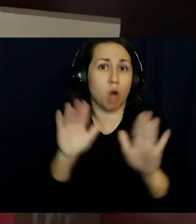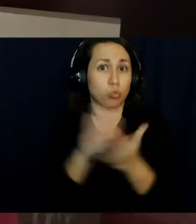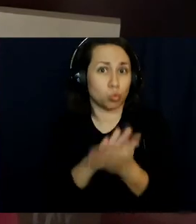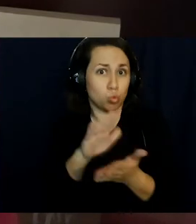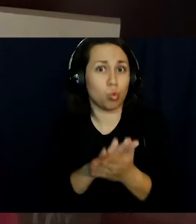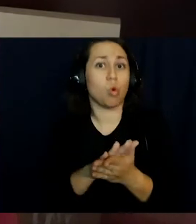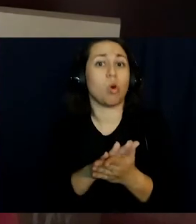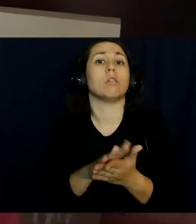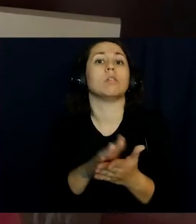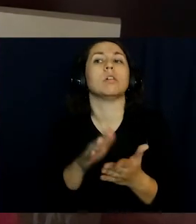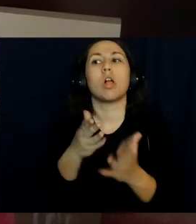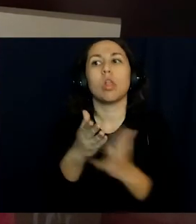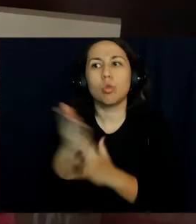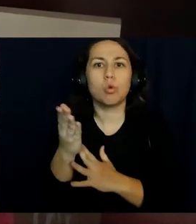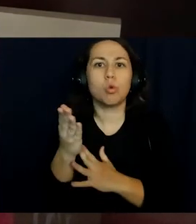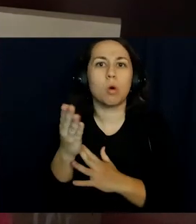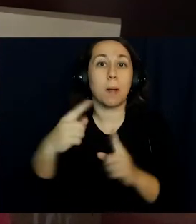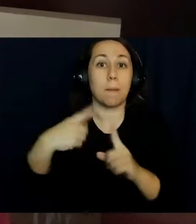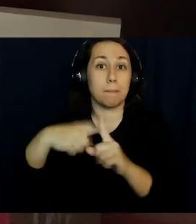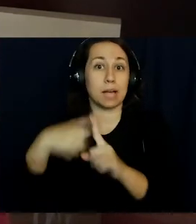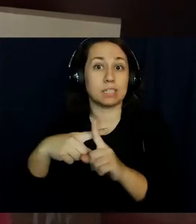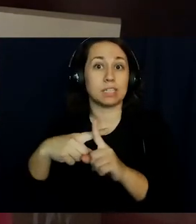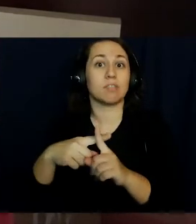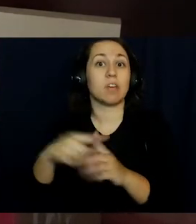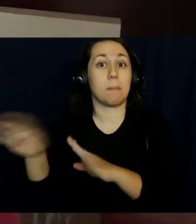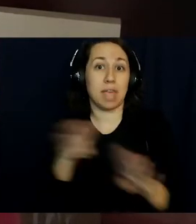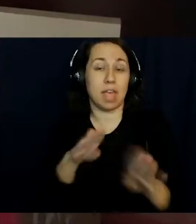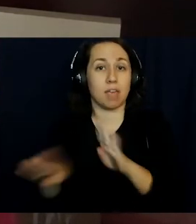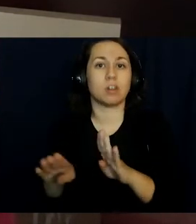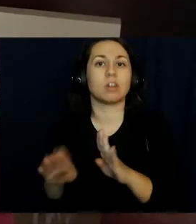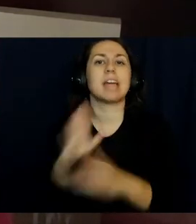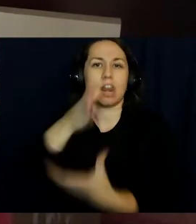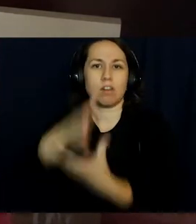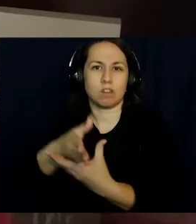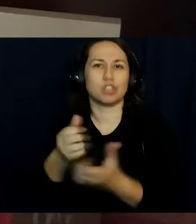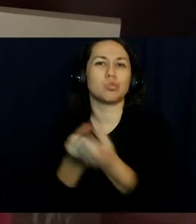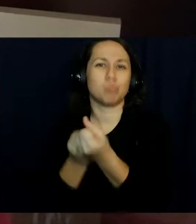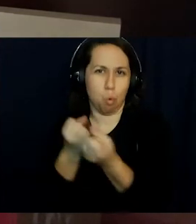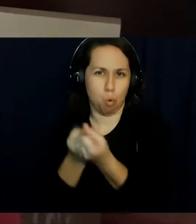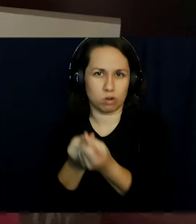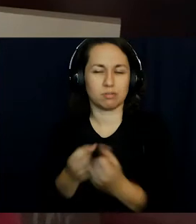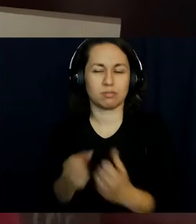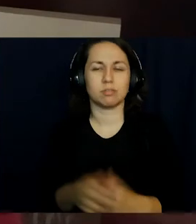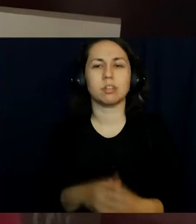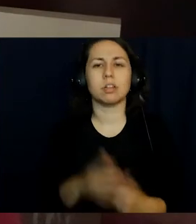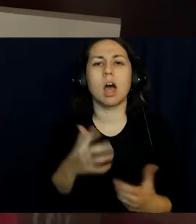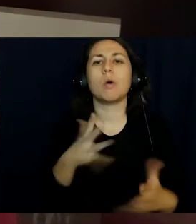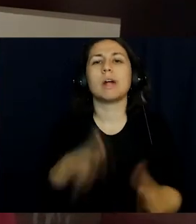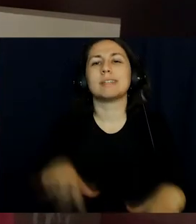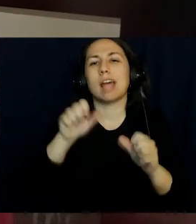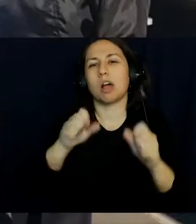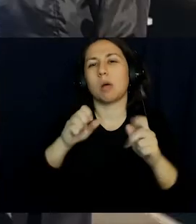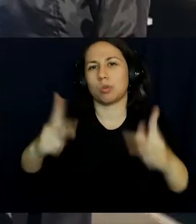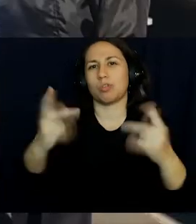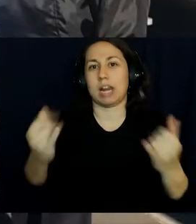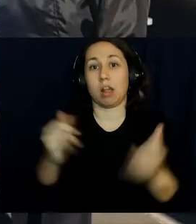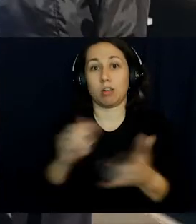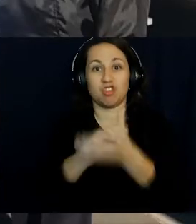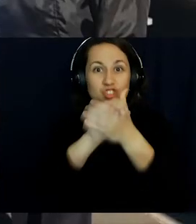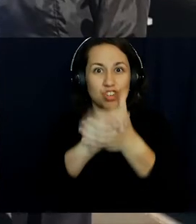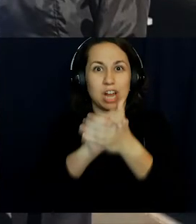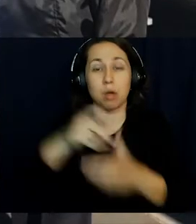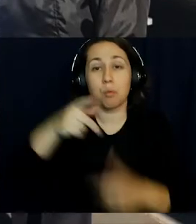and through our positive behavior intervention supports. I want to take this opportunity to